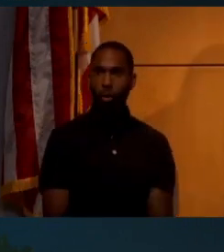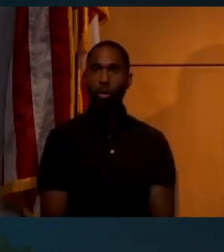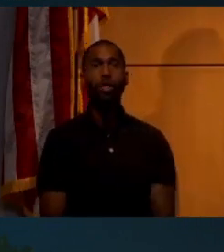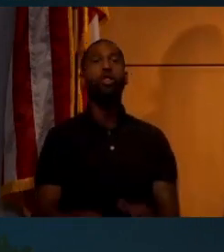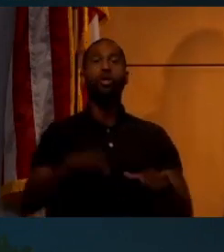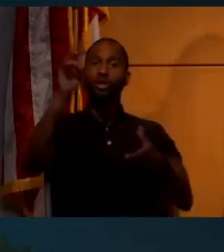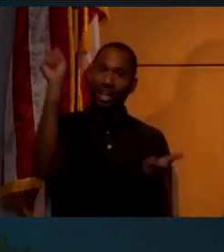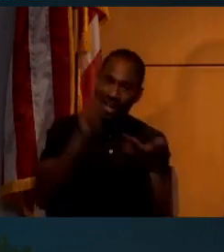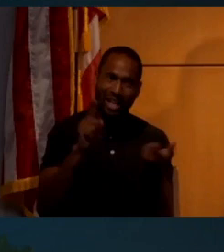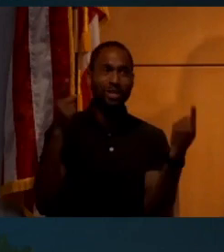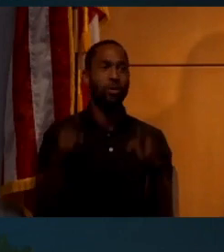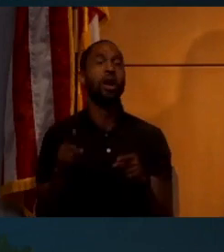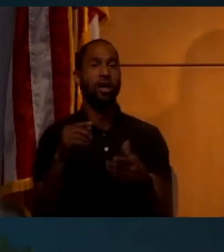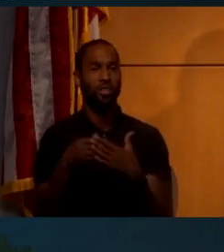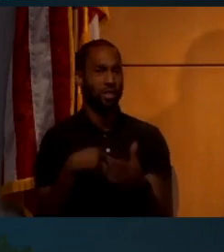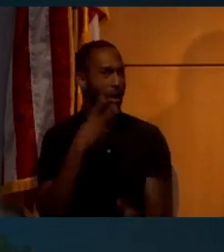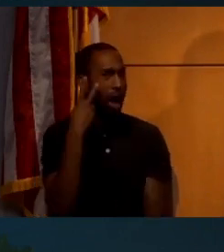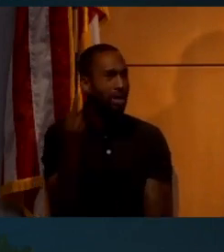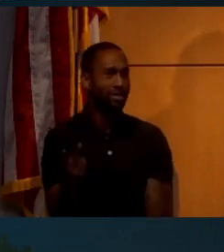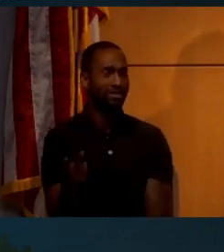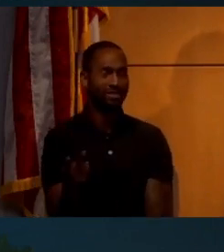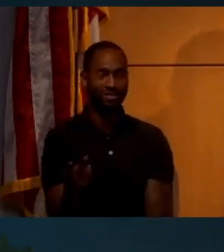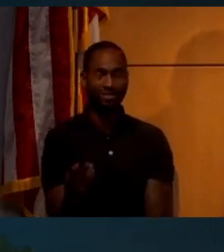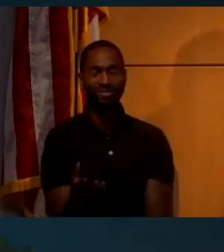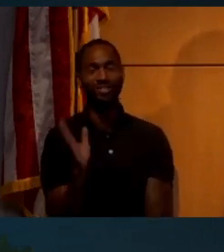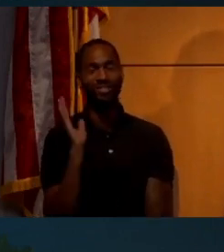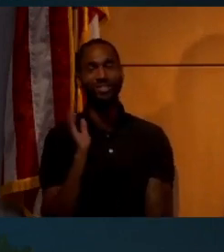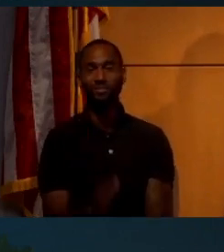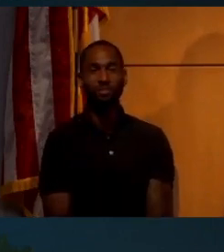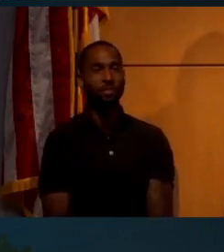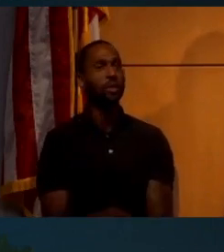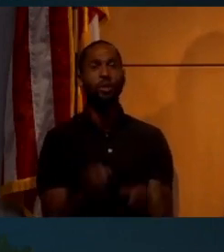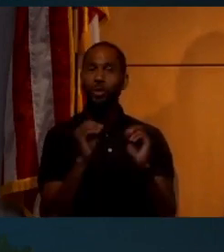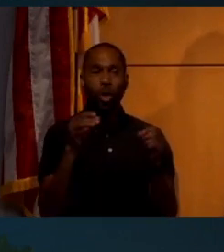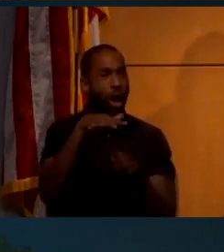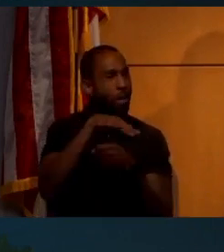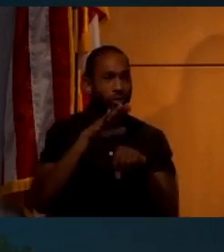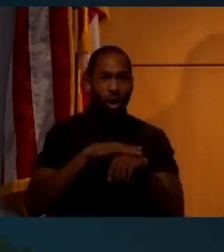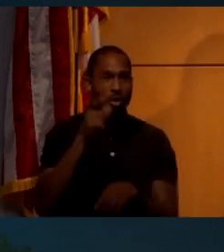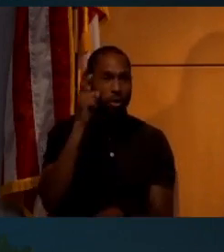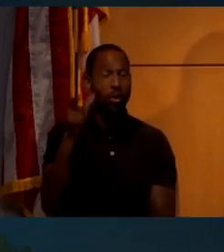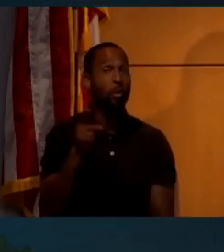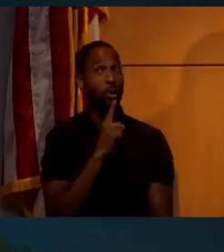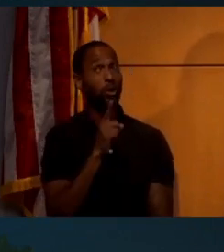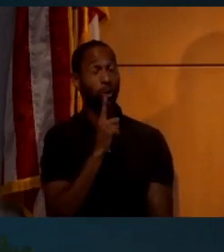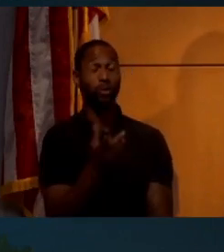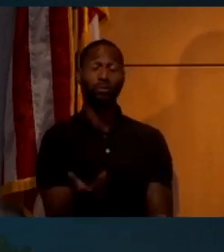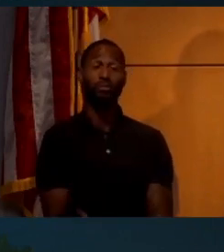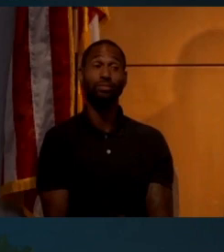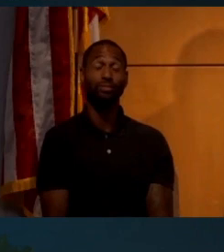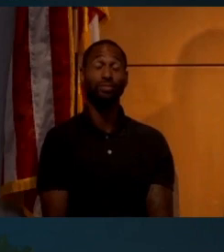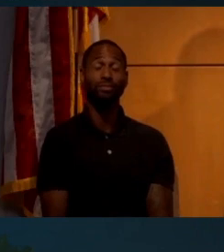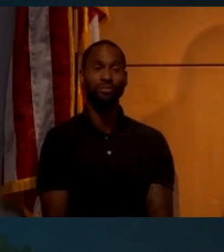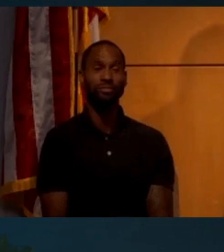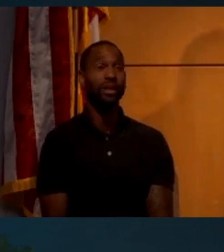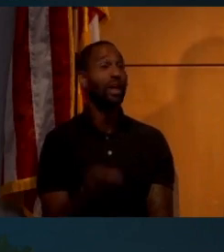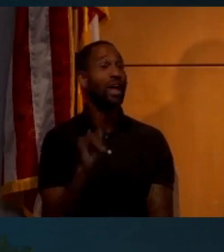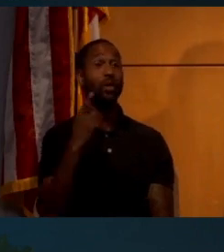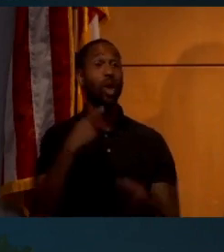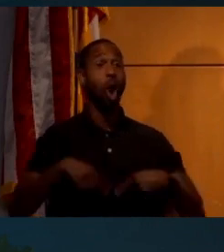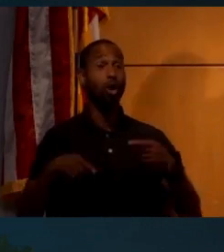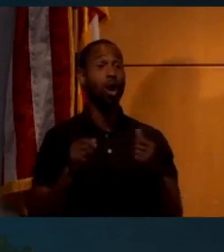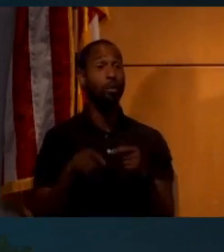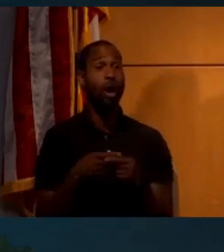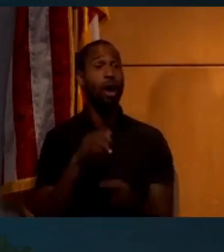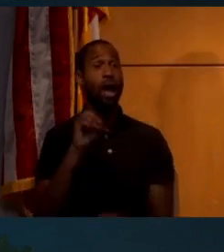There's less going on here than meets the eye. There's no atmosphere on the moon. I'm pretty sure about this. And if you want to argue